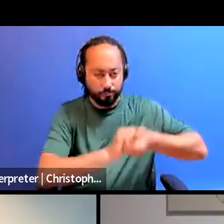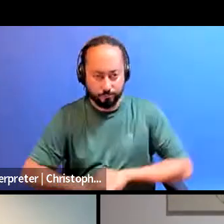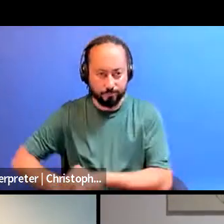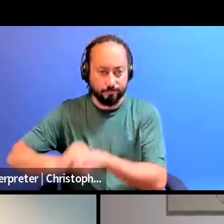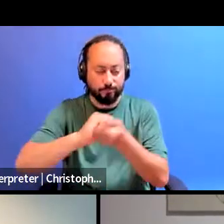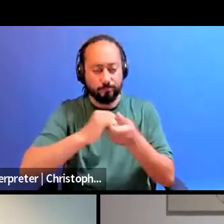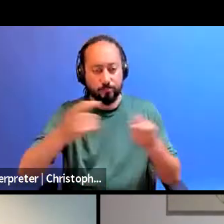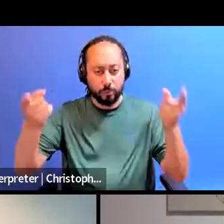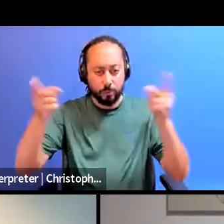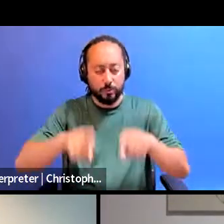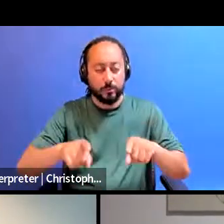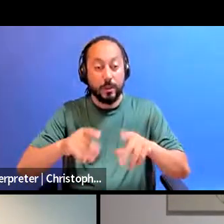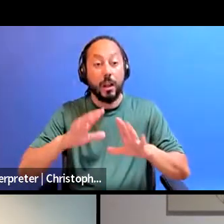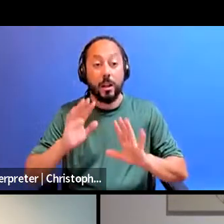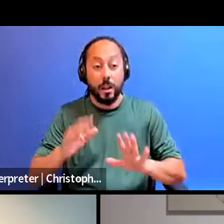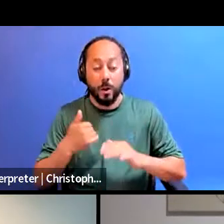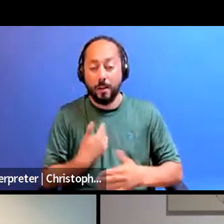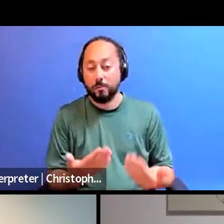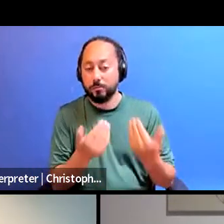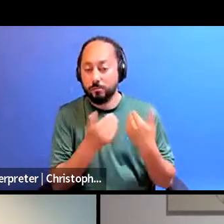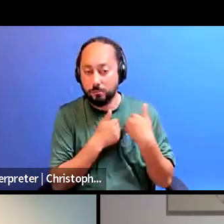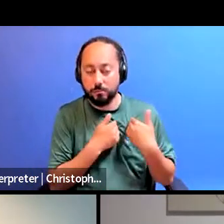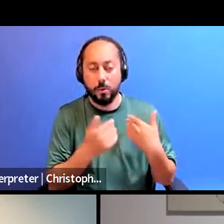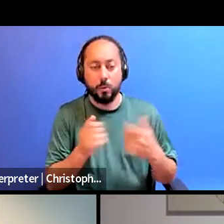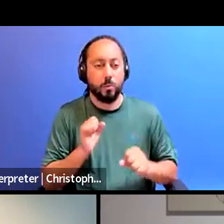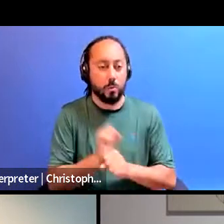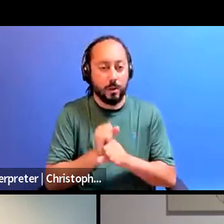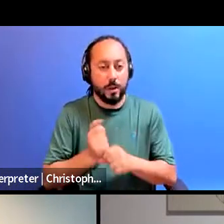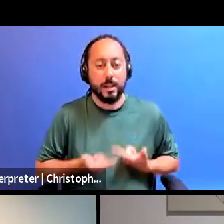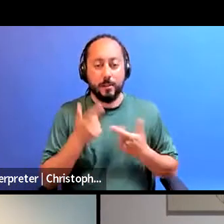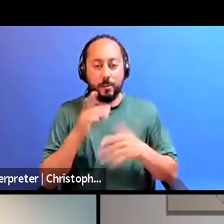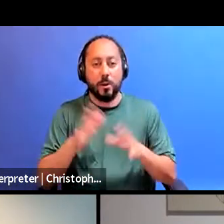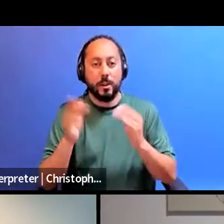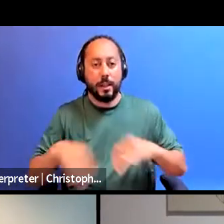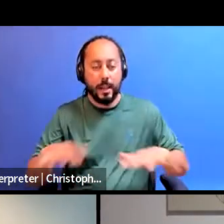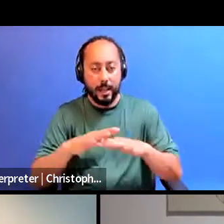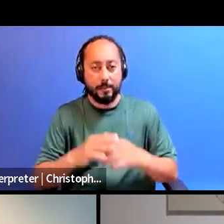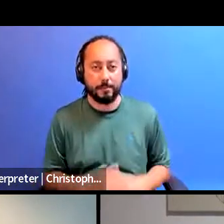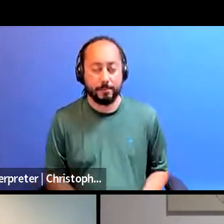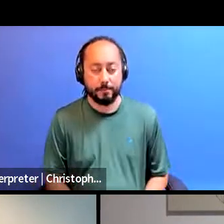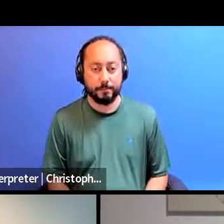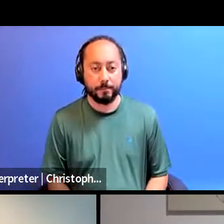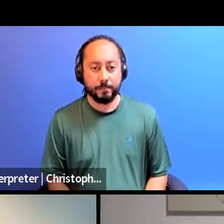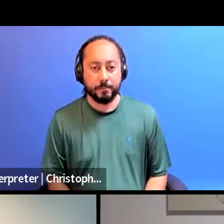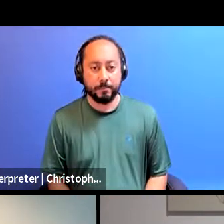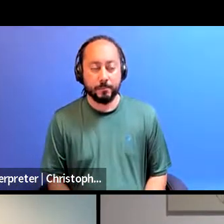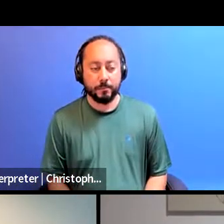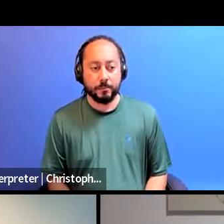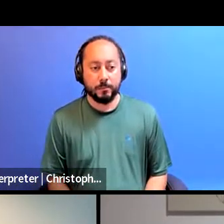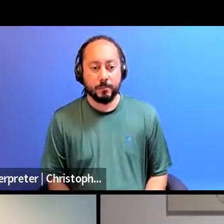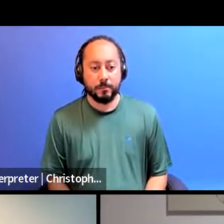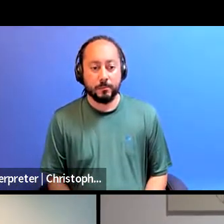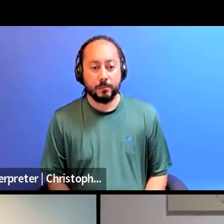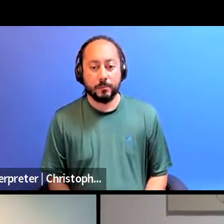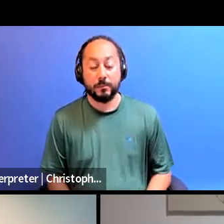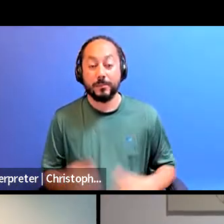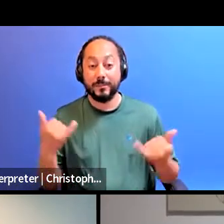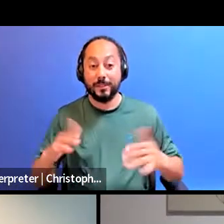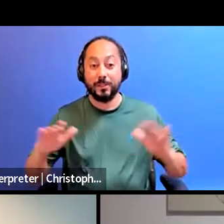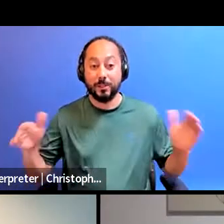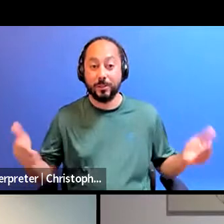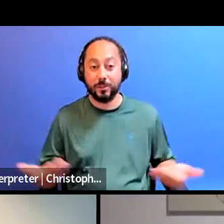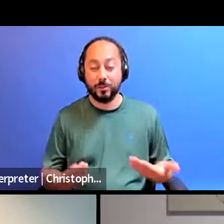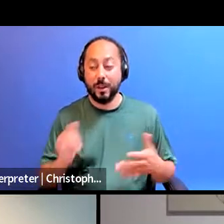while working and living on the land. And now I will introduce our esteemed panelists